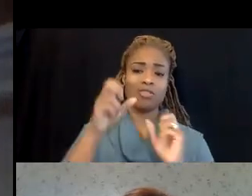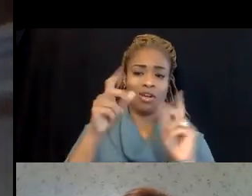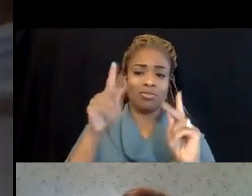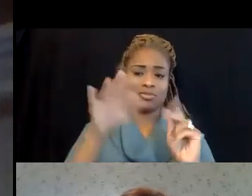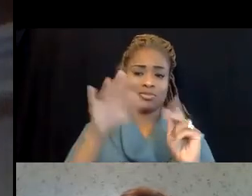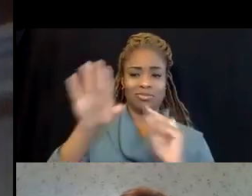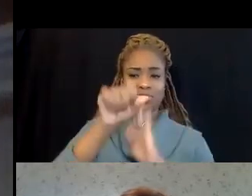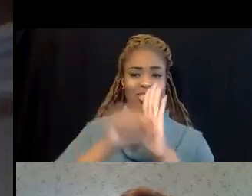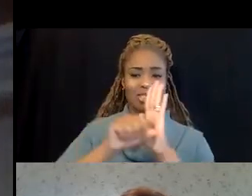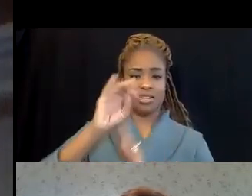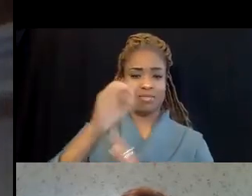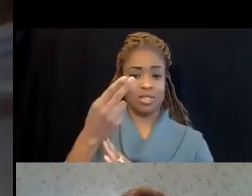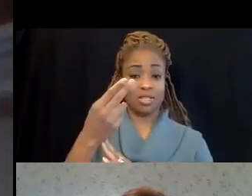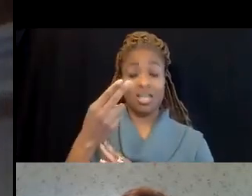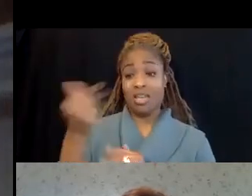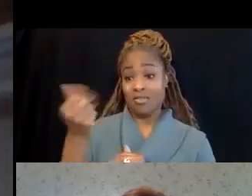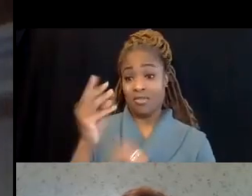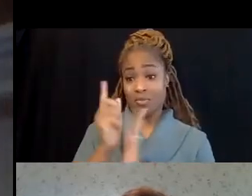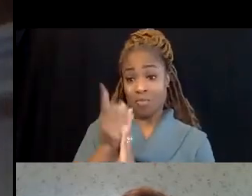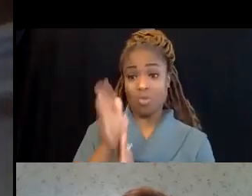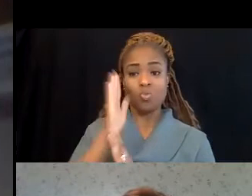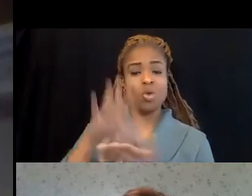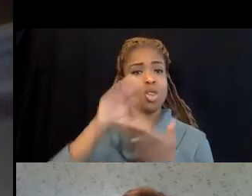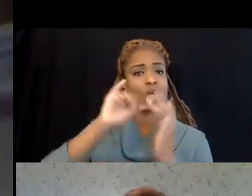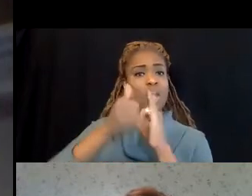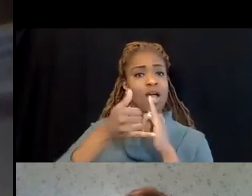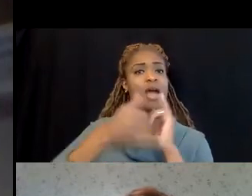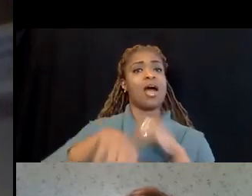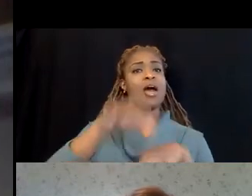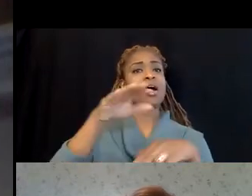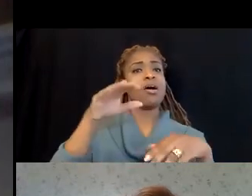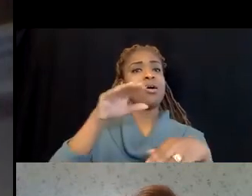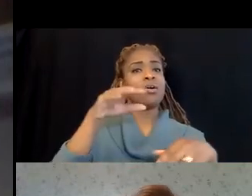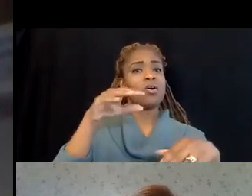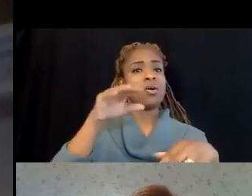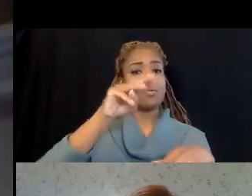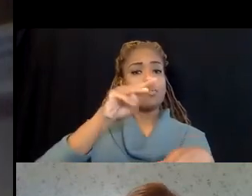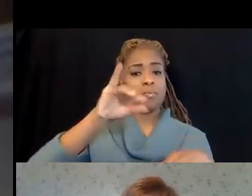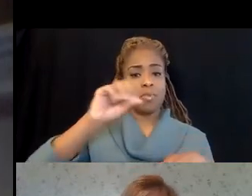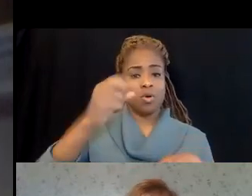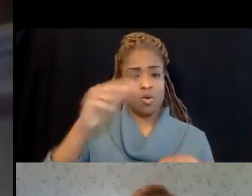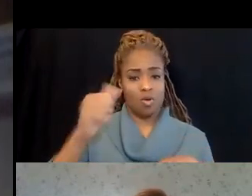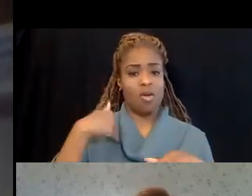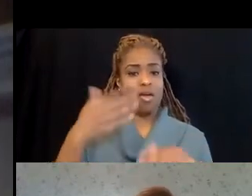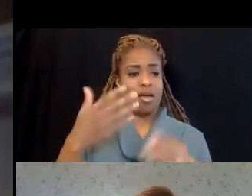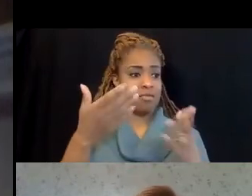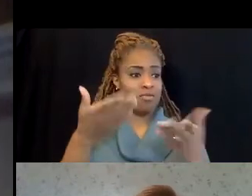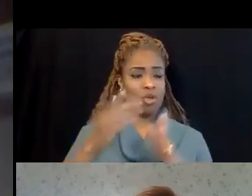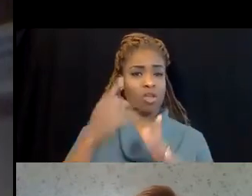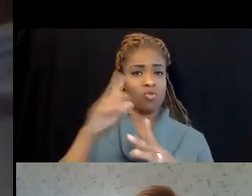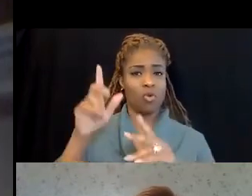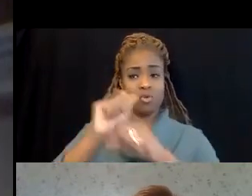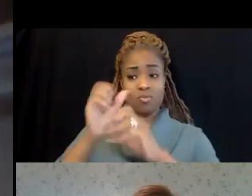just a few moments, you'll learn how the Michigan Occupational Safety and Health Administration has provisions for employees with disabilities